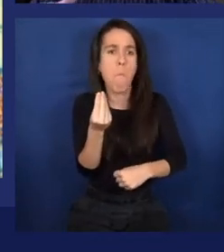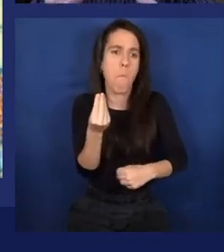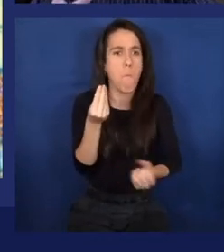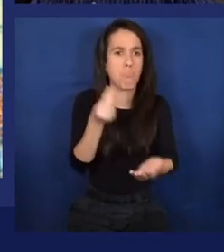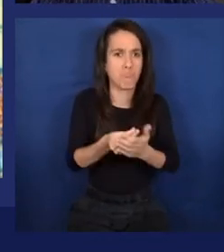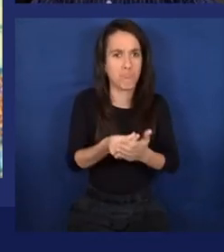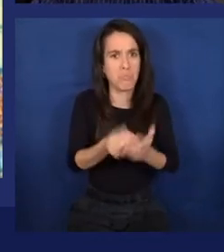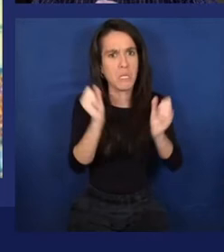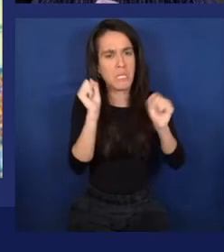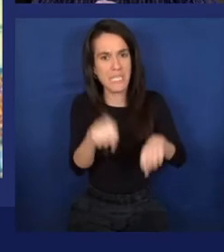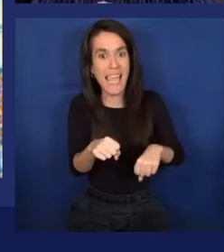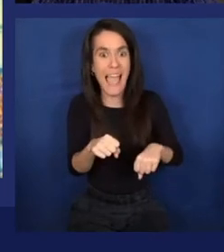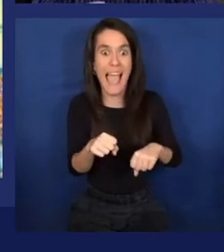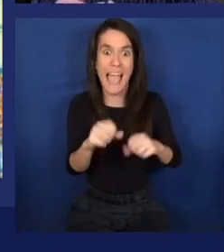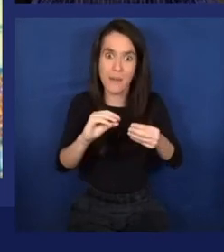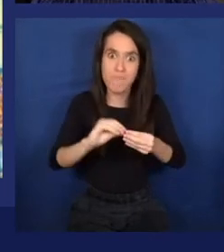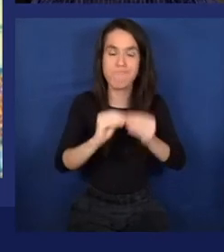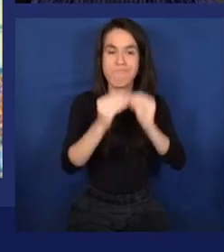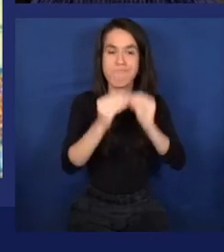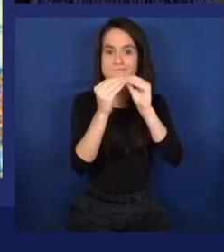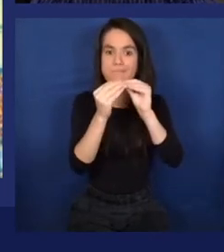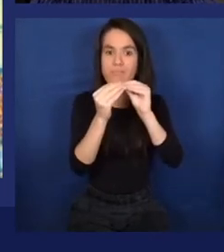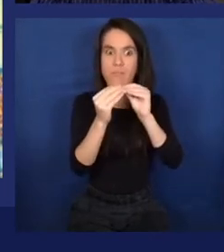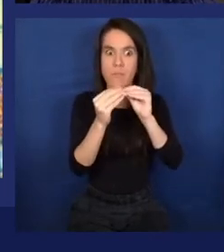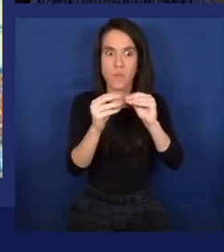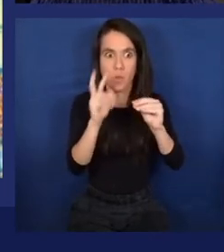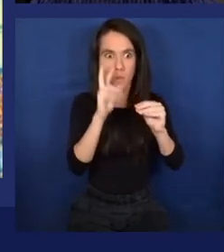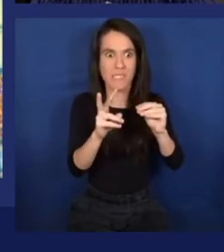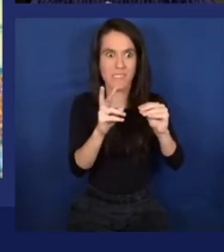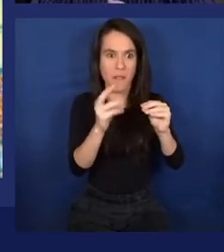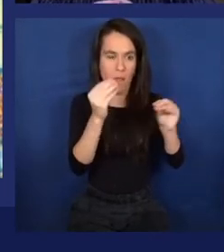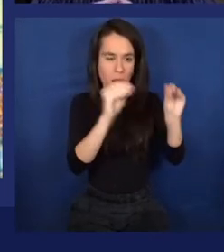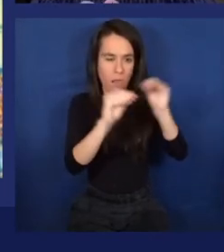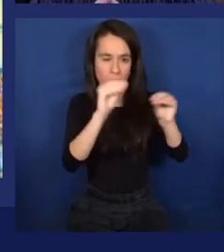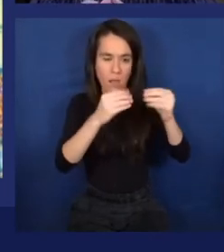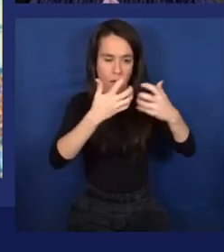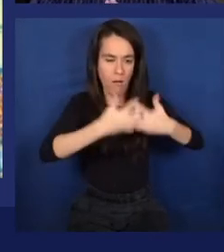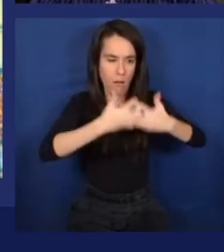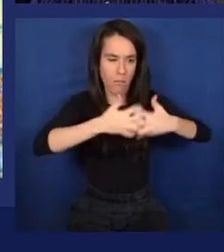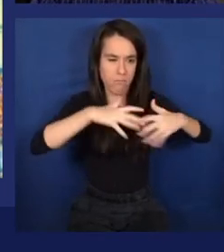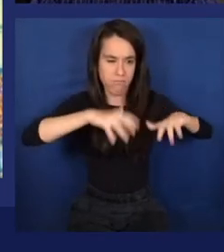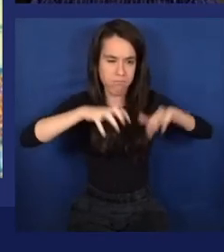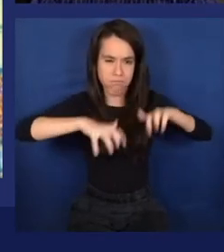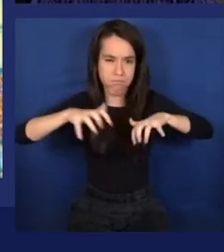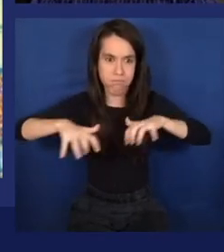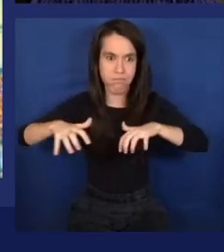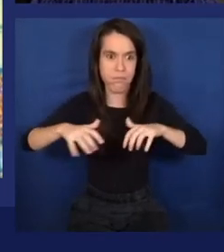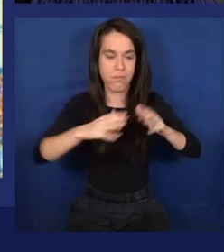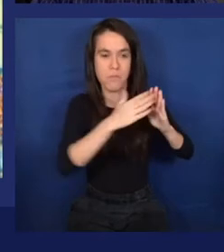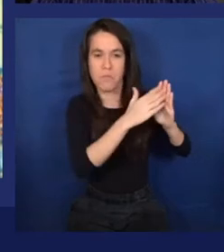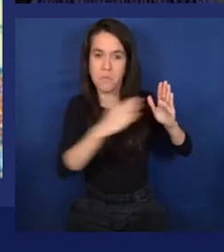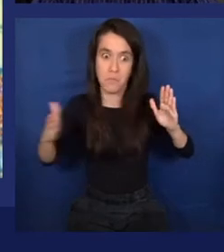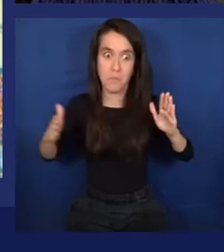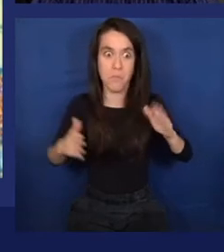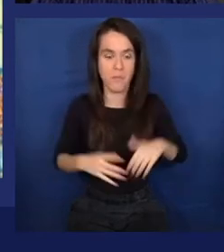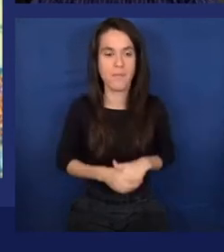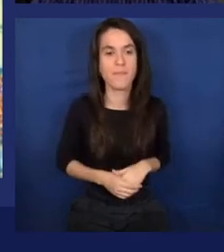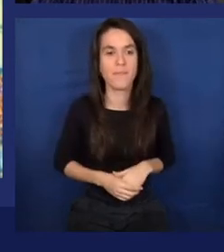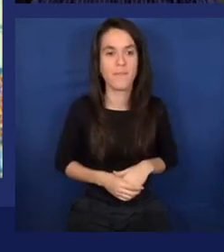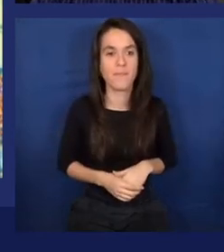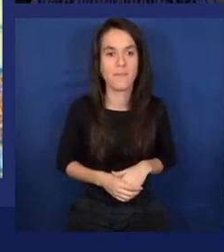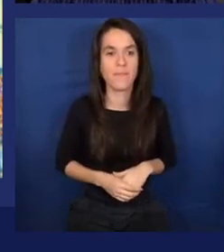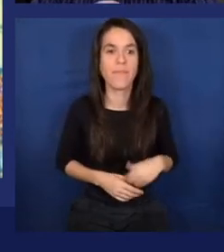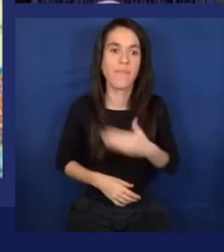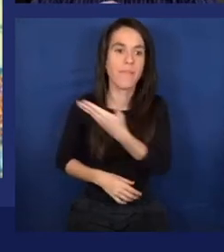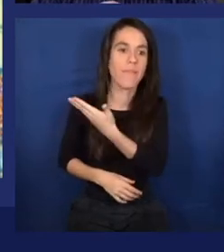transistors you could put on a piece of silicon doubled roughly every 18 months to two years. Now, he didn't call it a